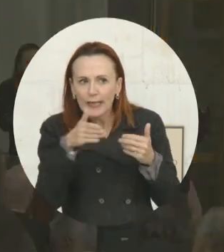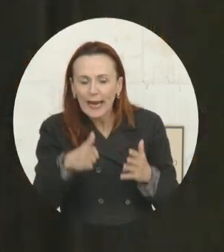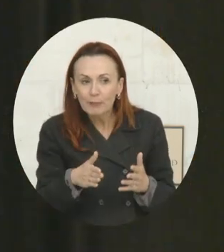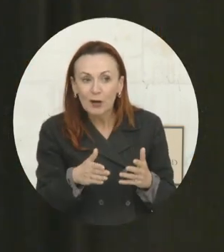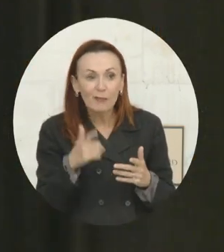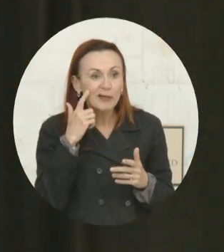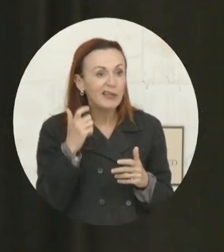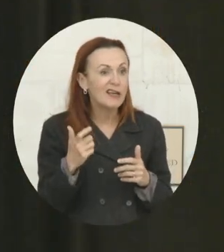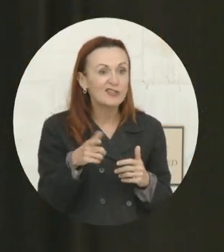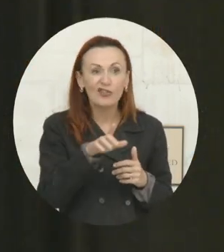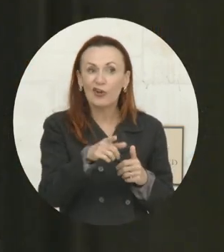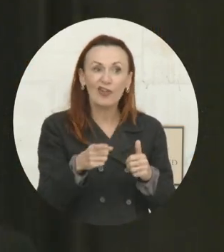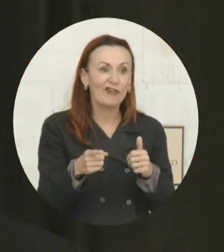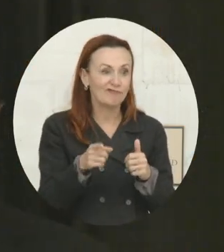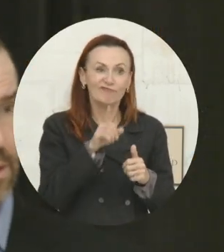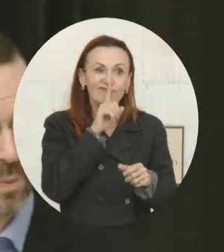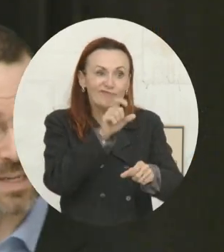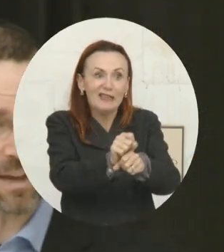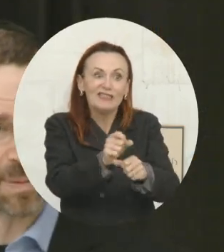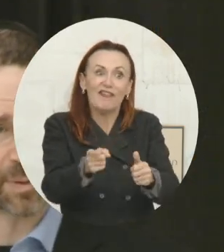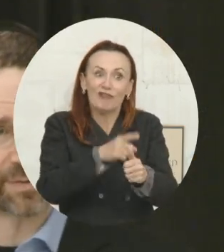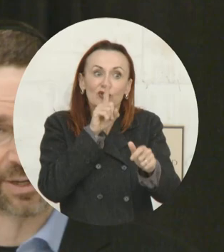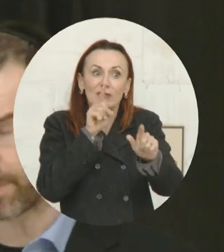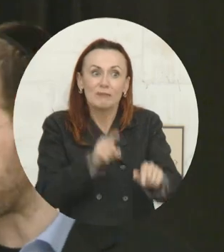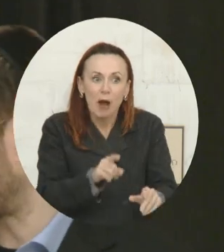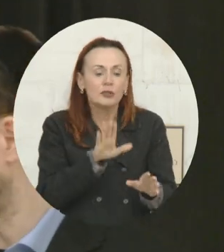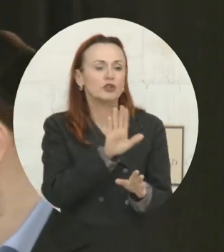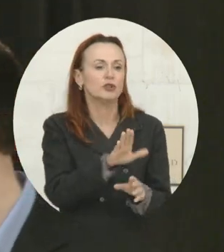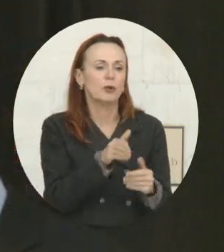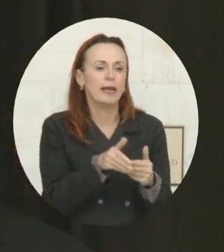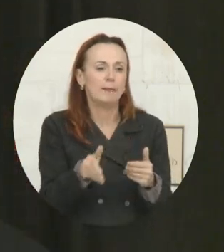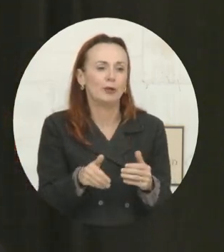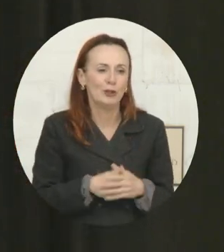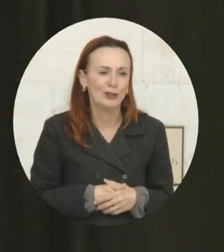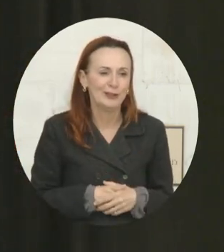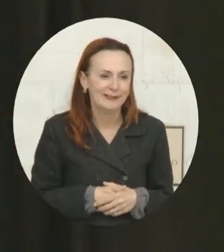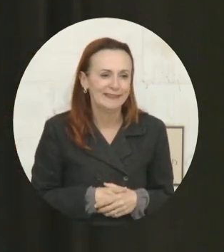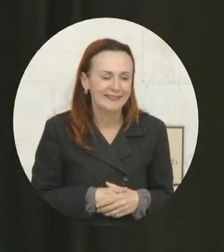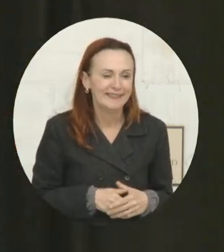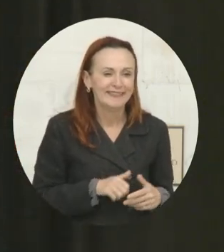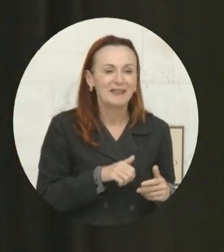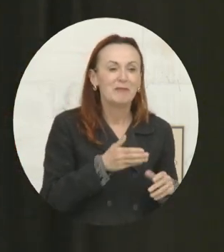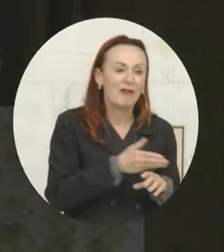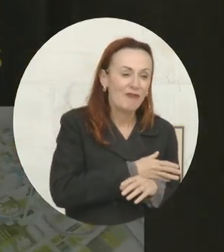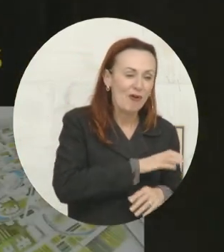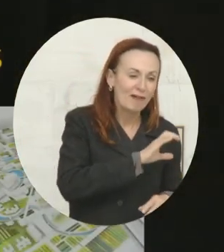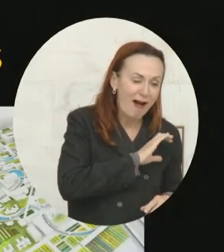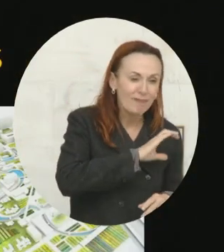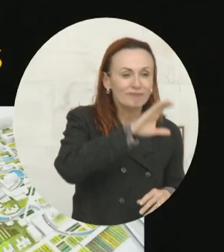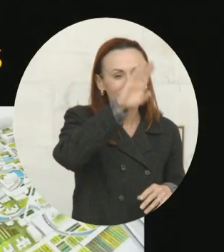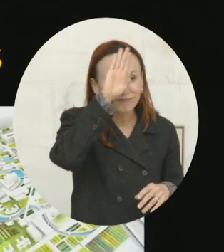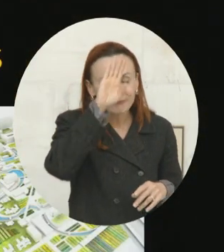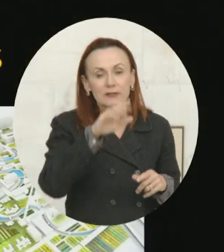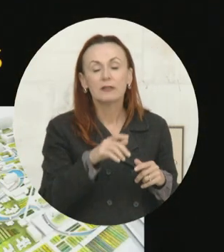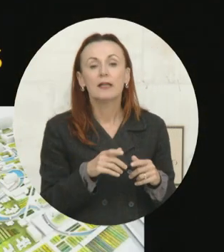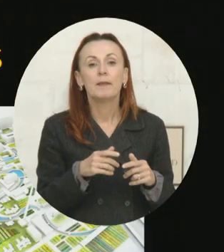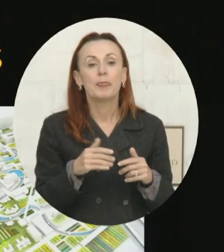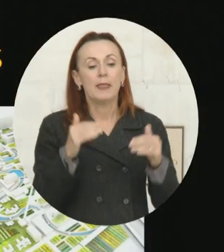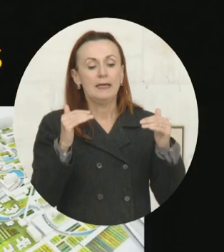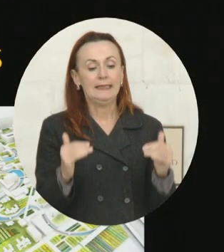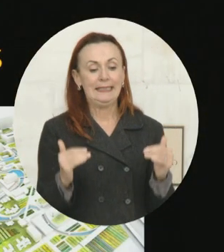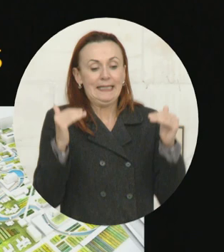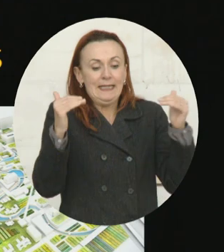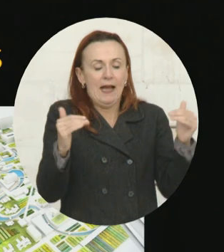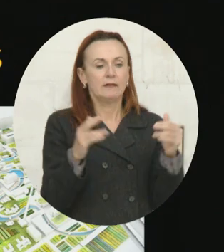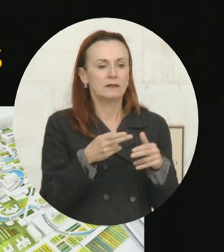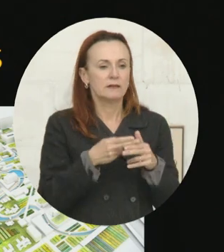Before the FEMA, before Red Cross gets there, we need to have people living nearby. So that's the first stage. The second stage we call the neighborhood level. And here you